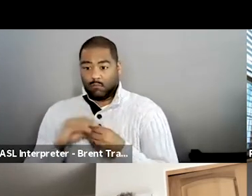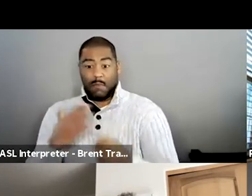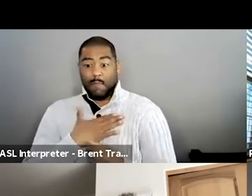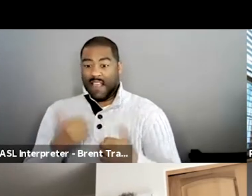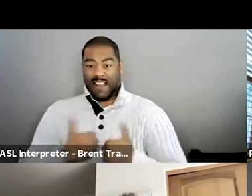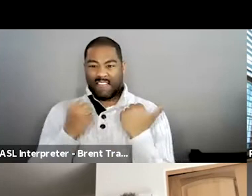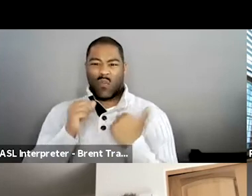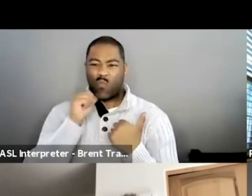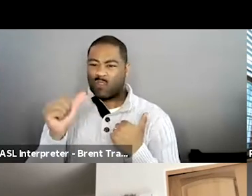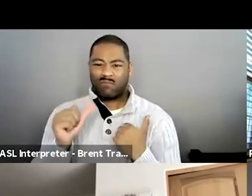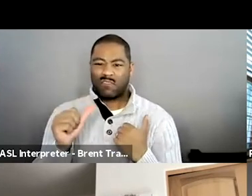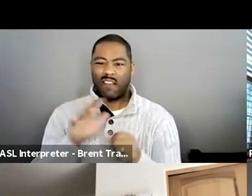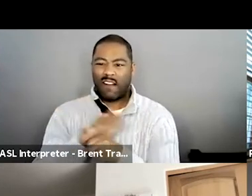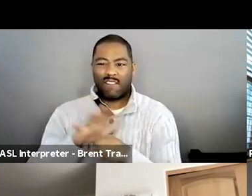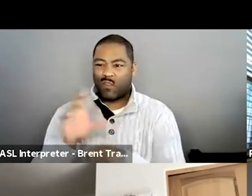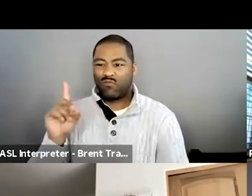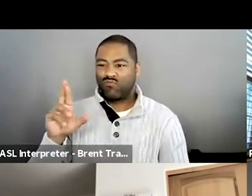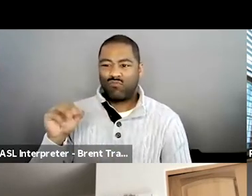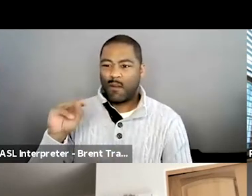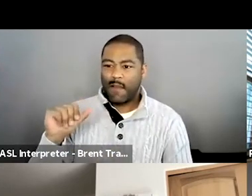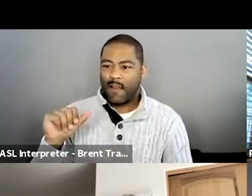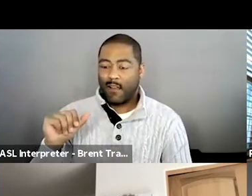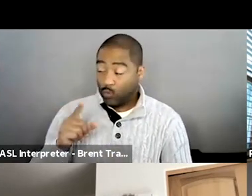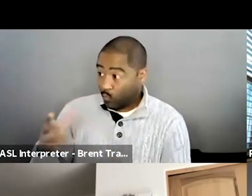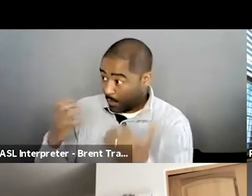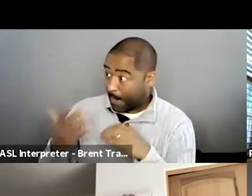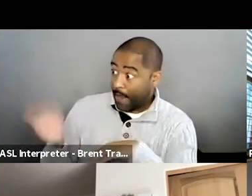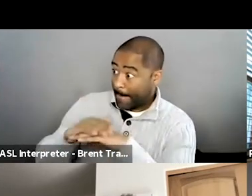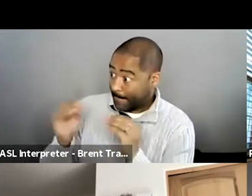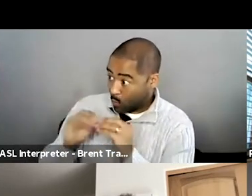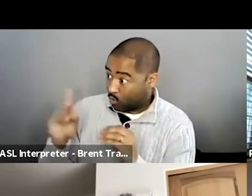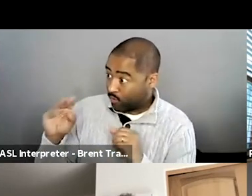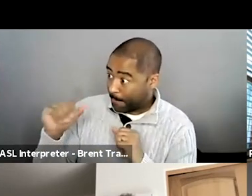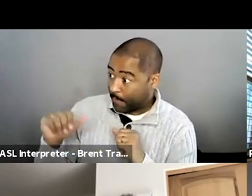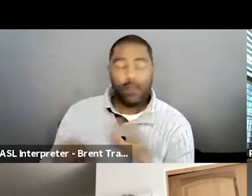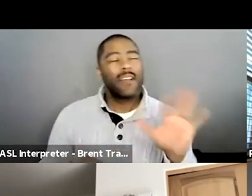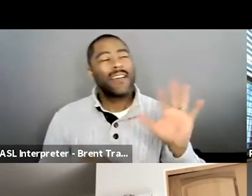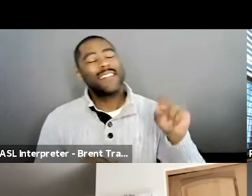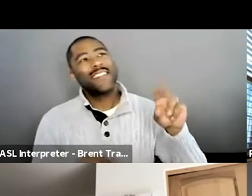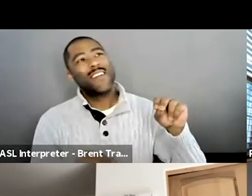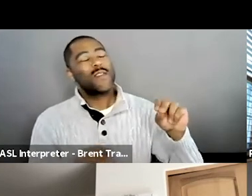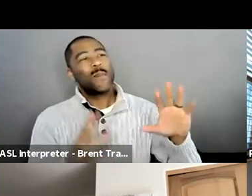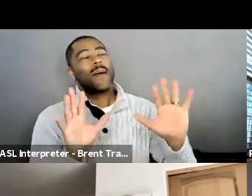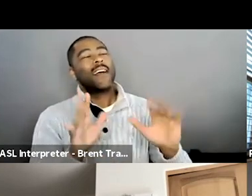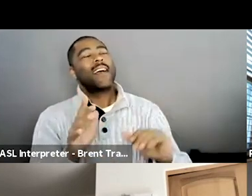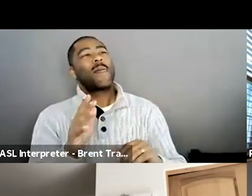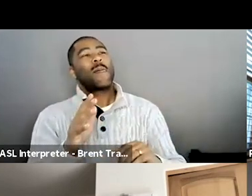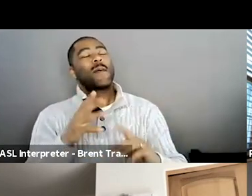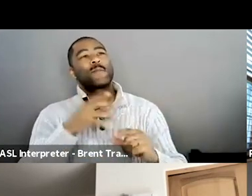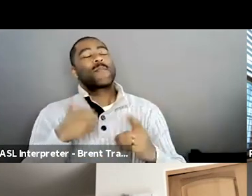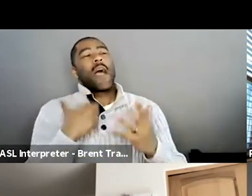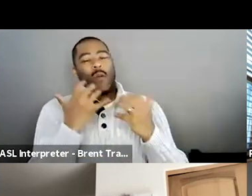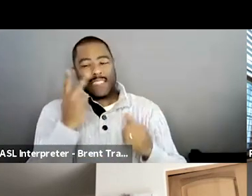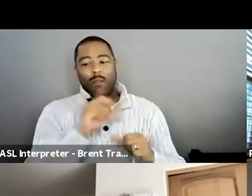just want to see it. I mean, not more drama in my life per se, but I do want to see what other people take from it and think